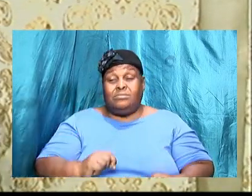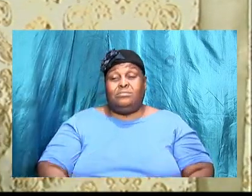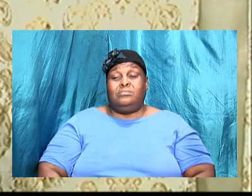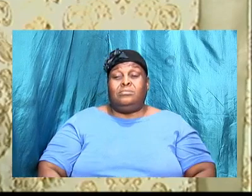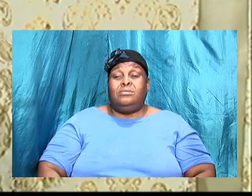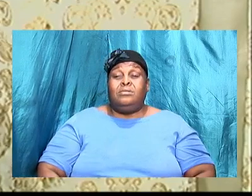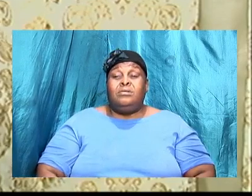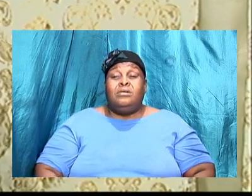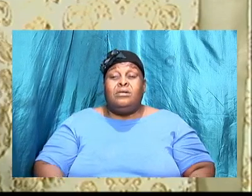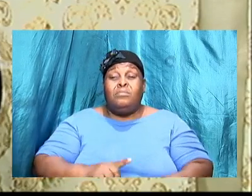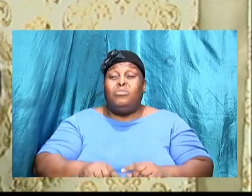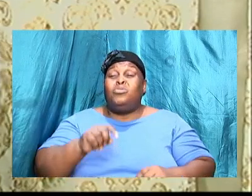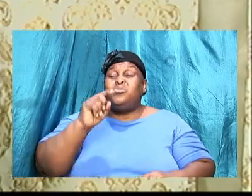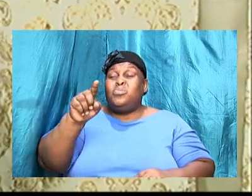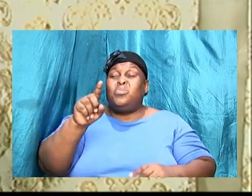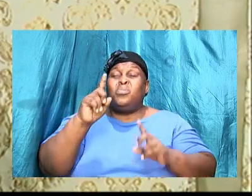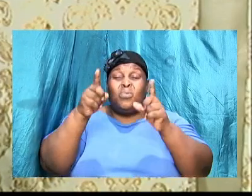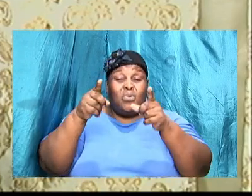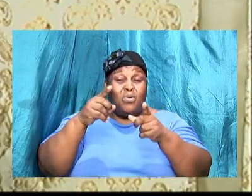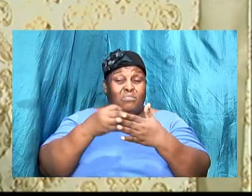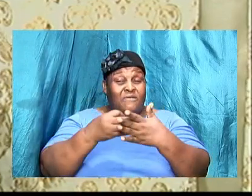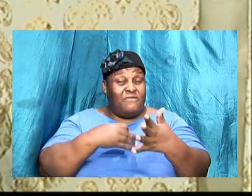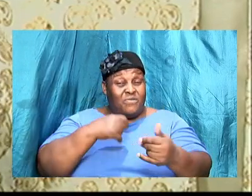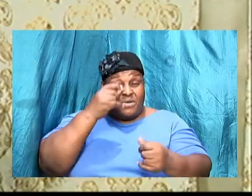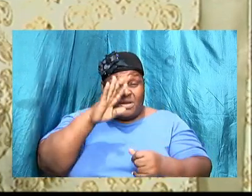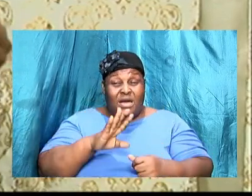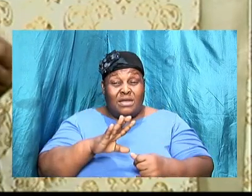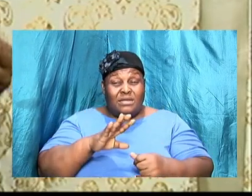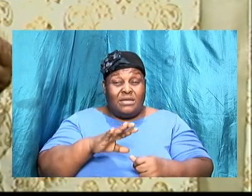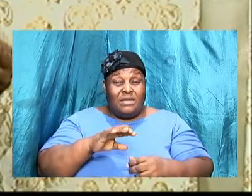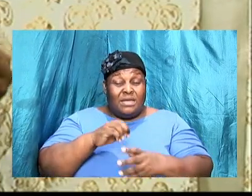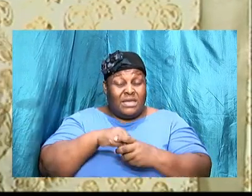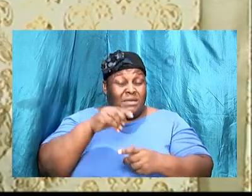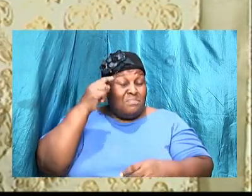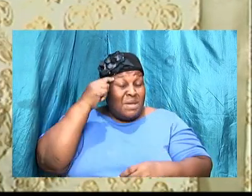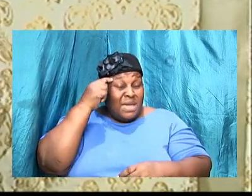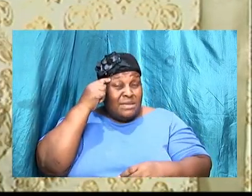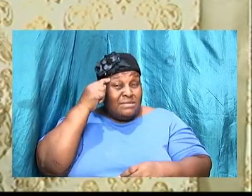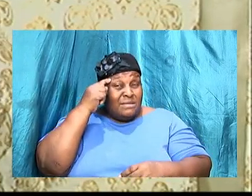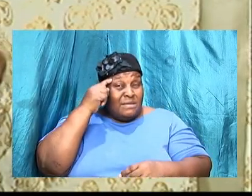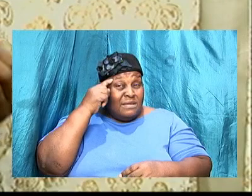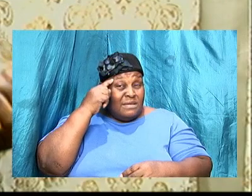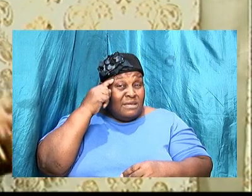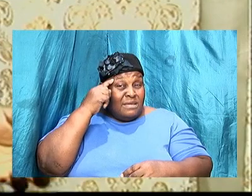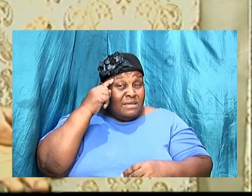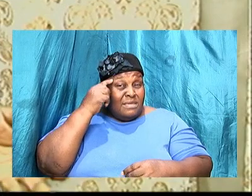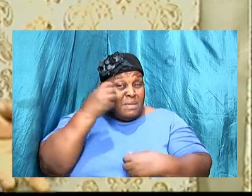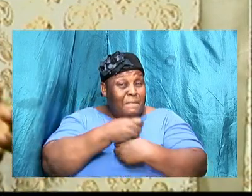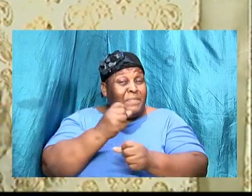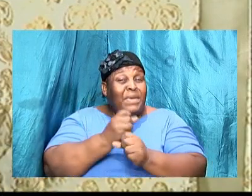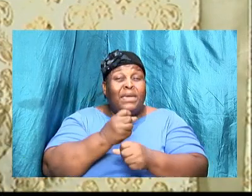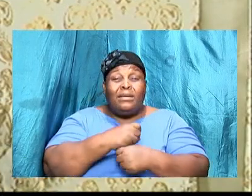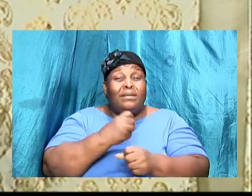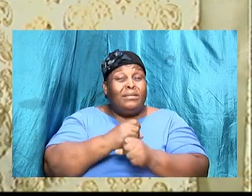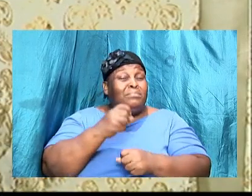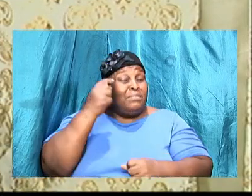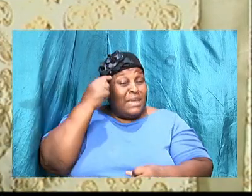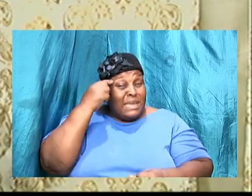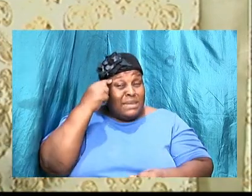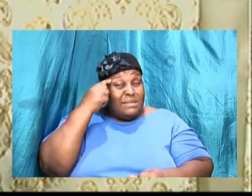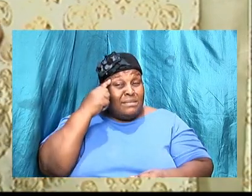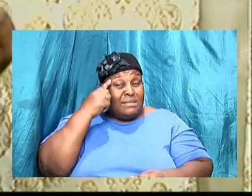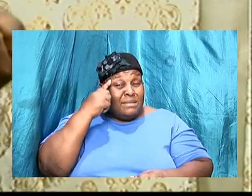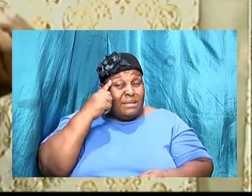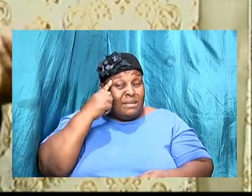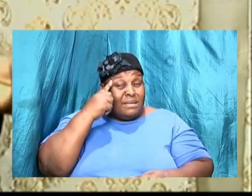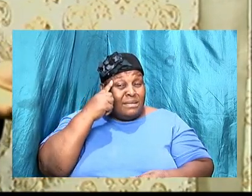But you're going before God because in your mind you have now made up that look here. I am willing to overlook what the Bible says. I am willing